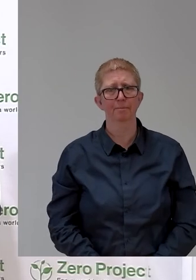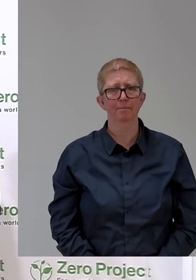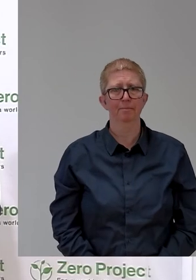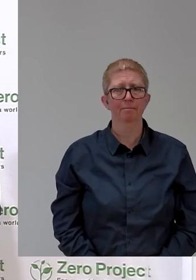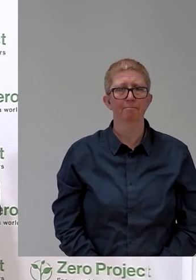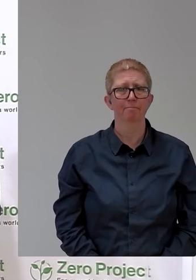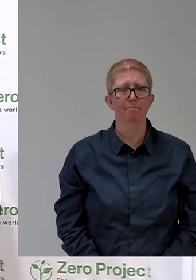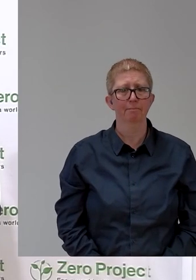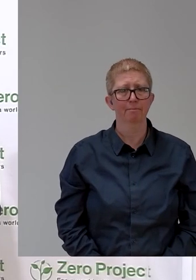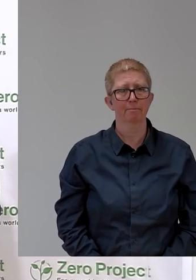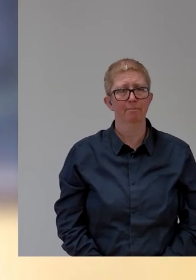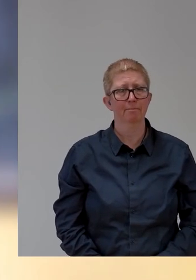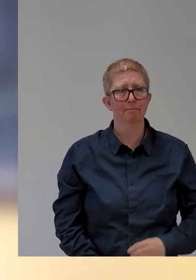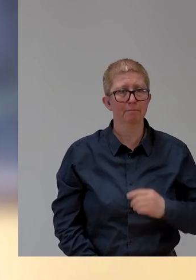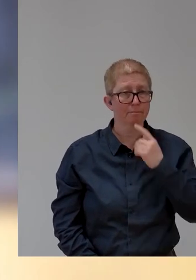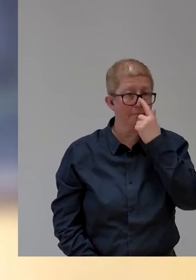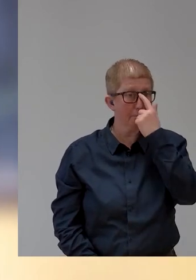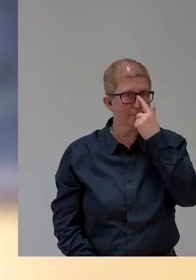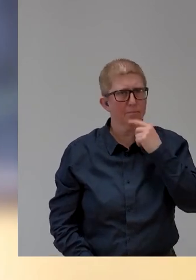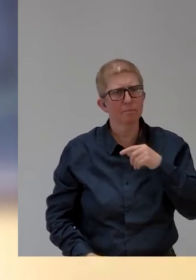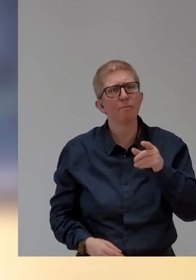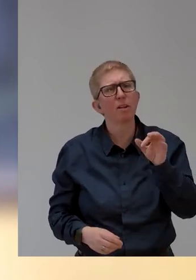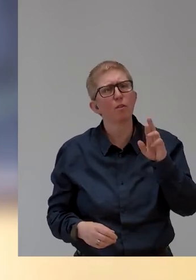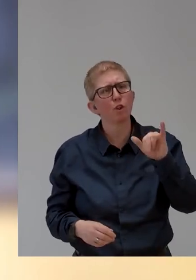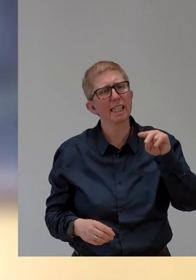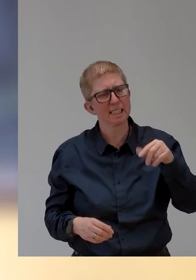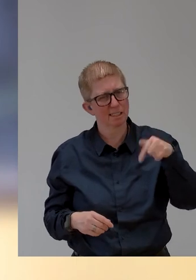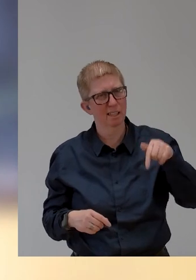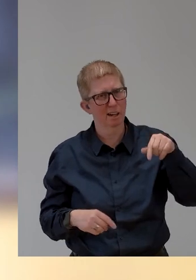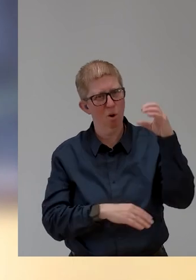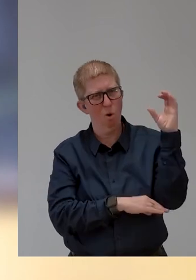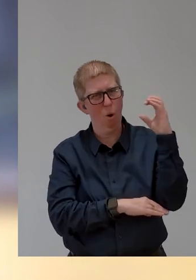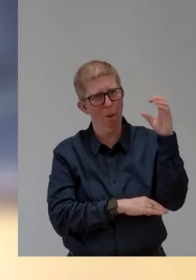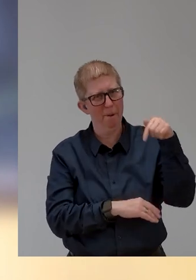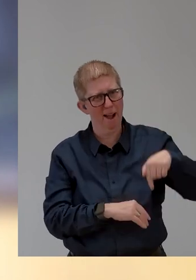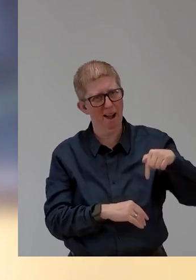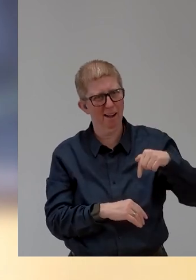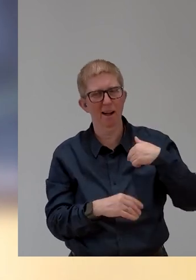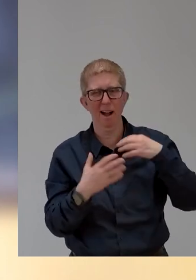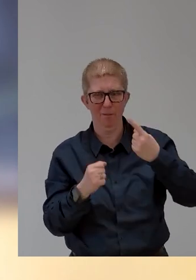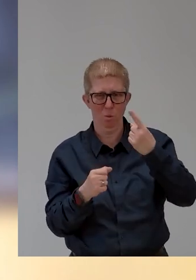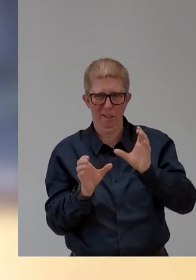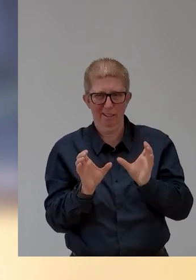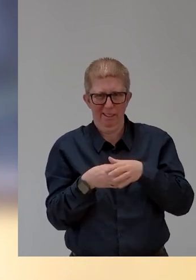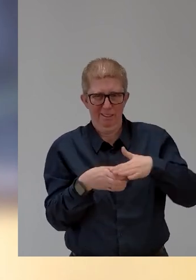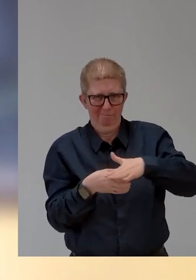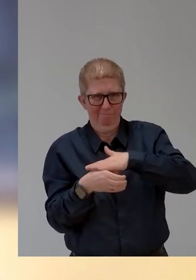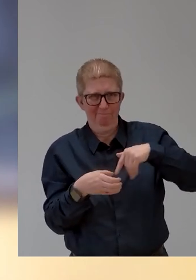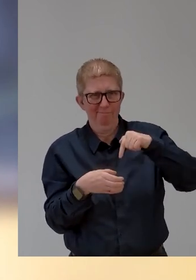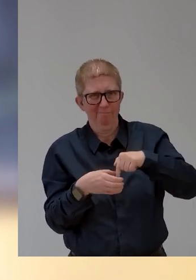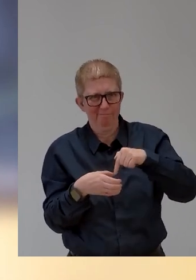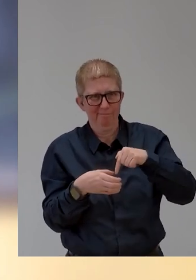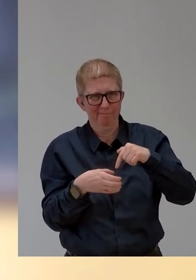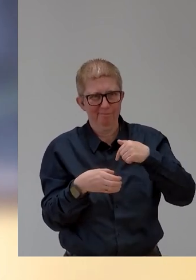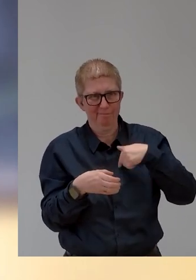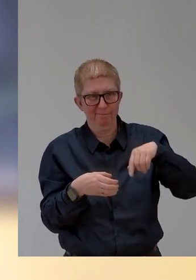In fact, Fritz, we have our own center in Colombia that you mentioned, you are from Colombia. So we have our own center, Jaipur foot center in